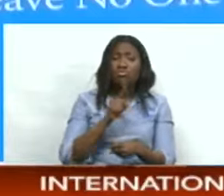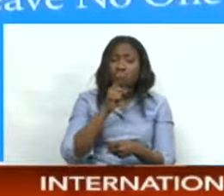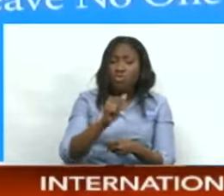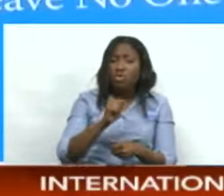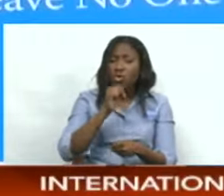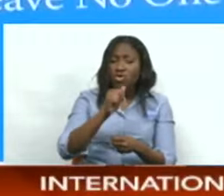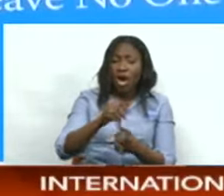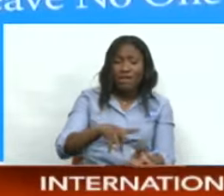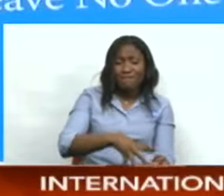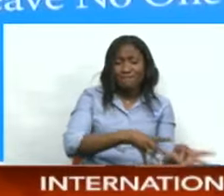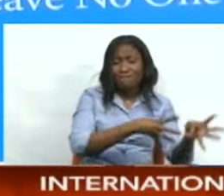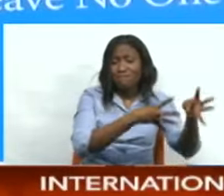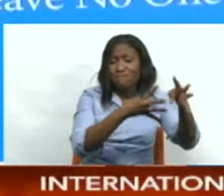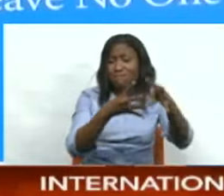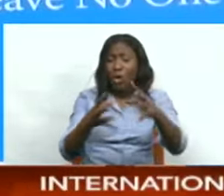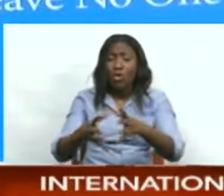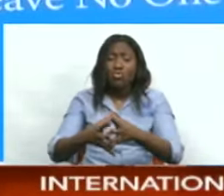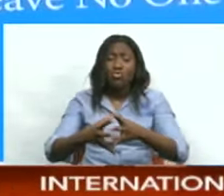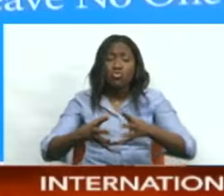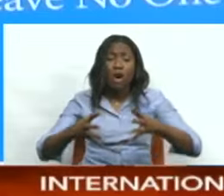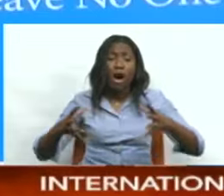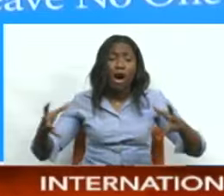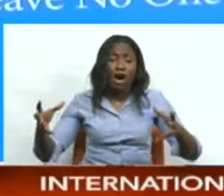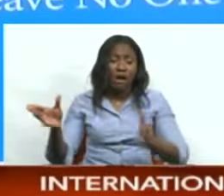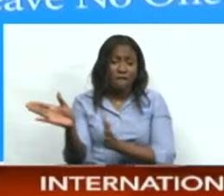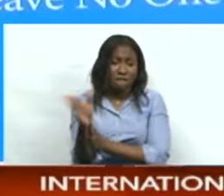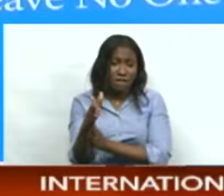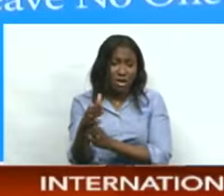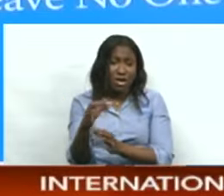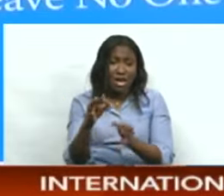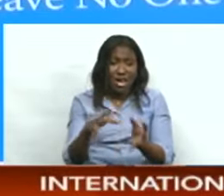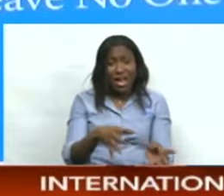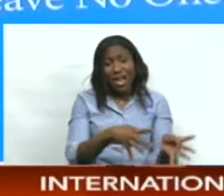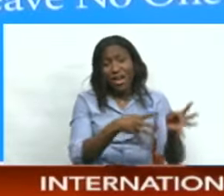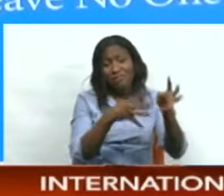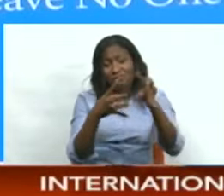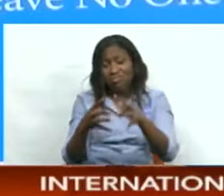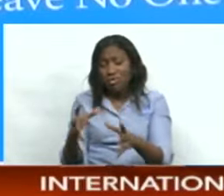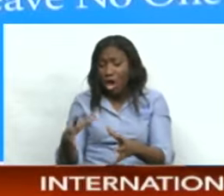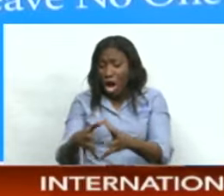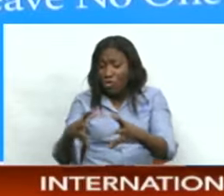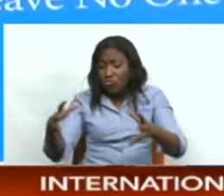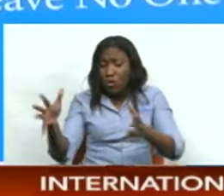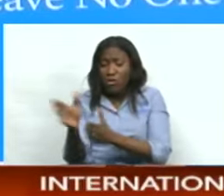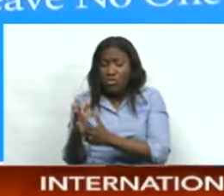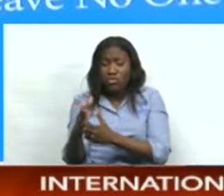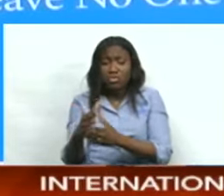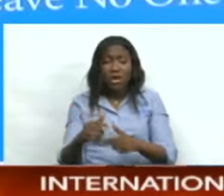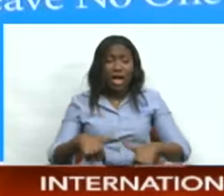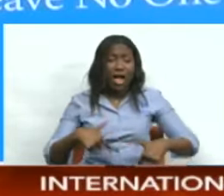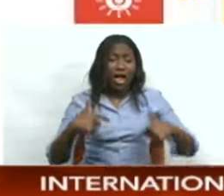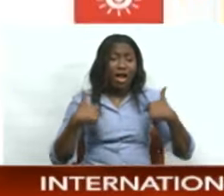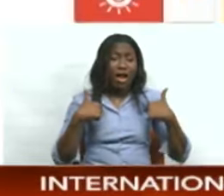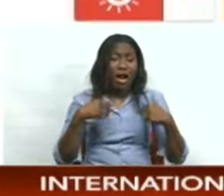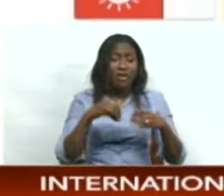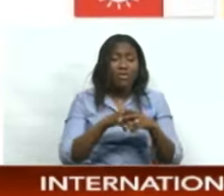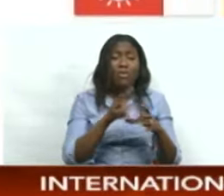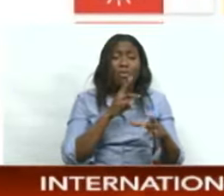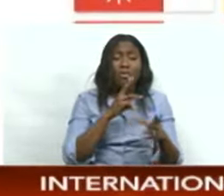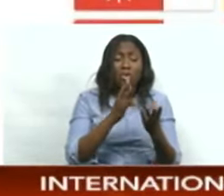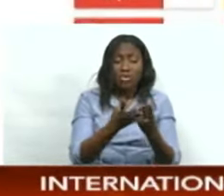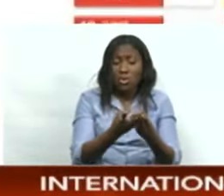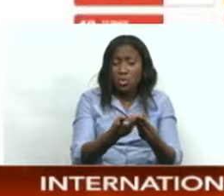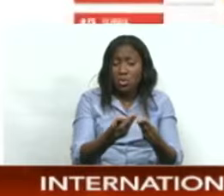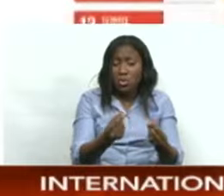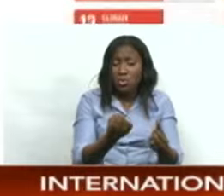species of fish, which is also part of the goal of the life underwater. According